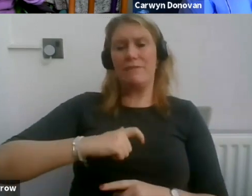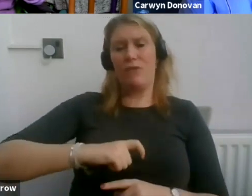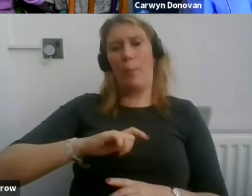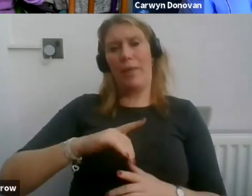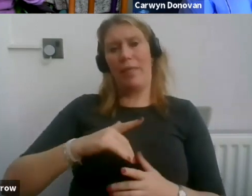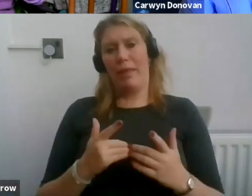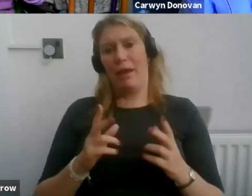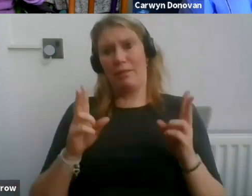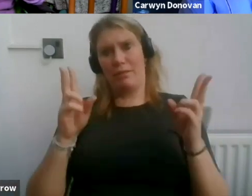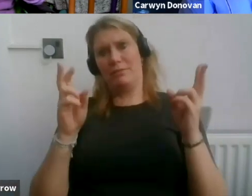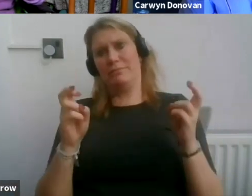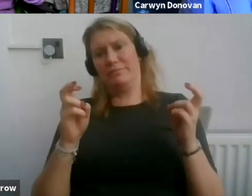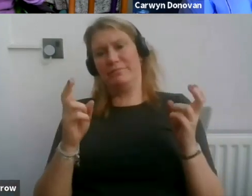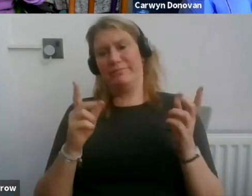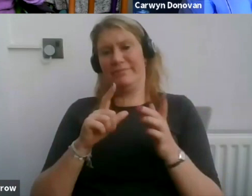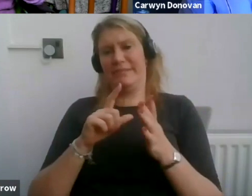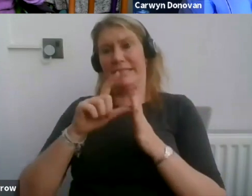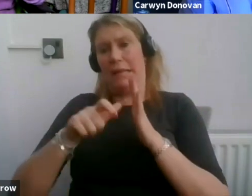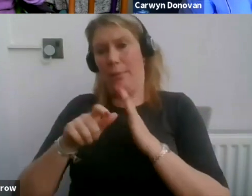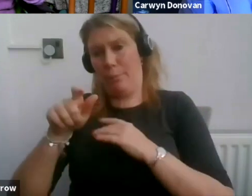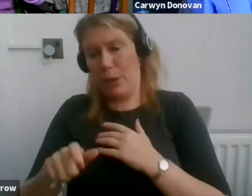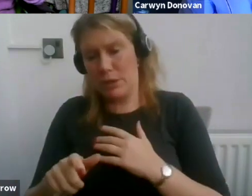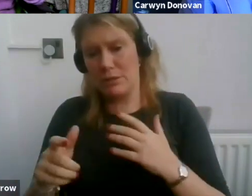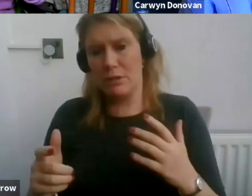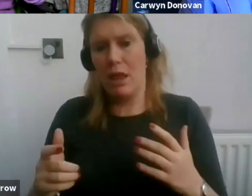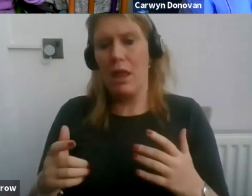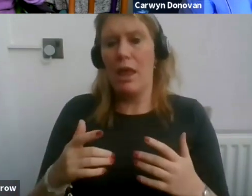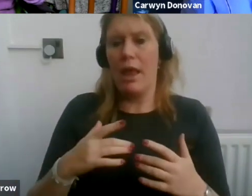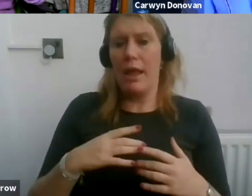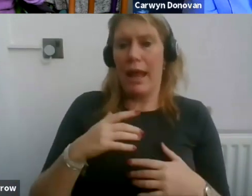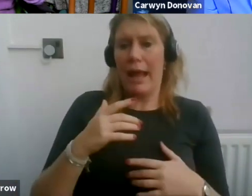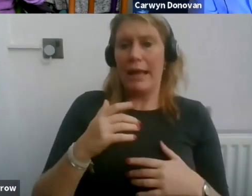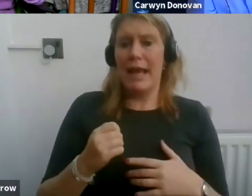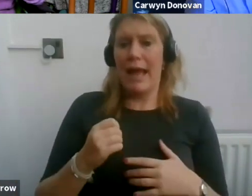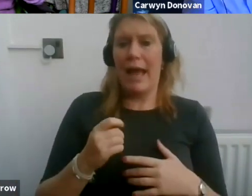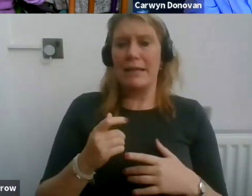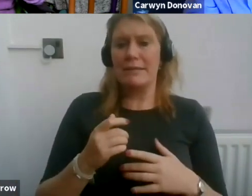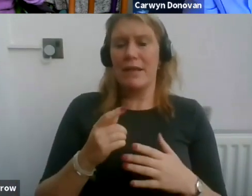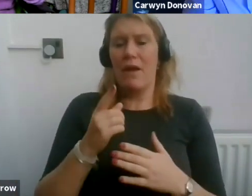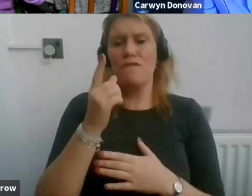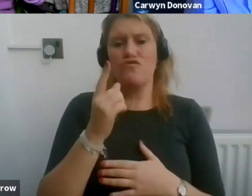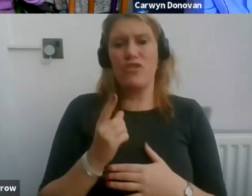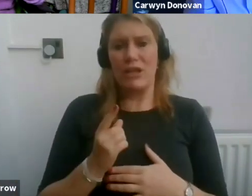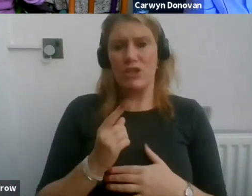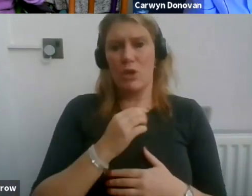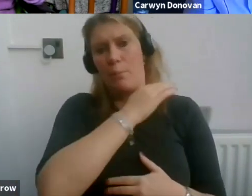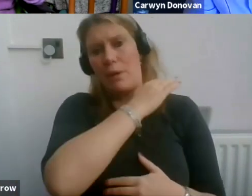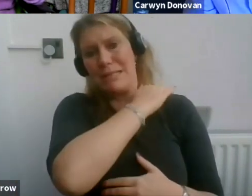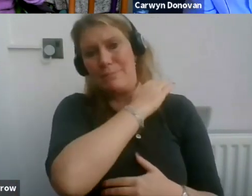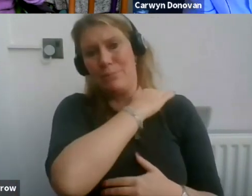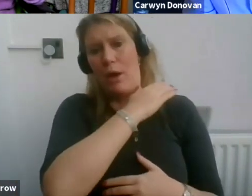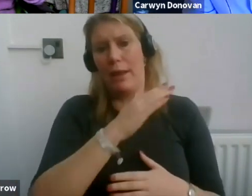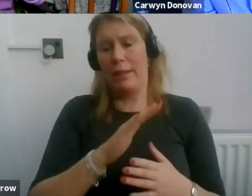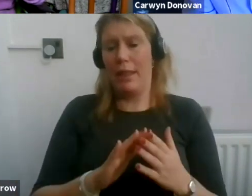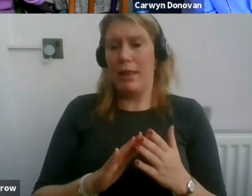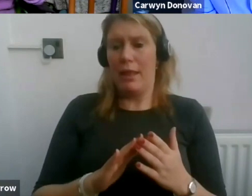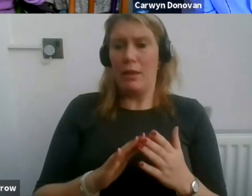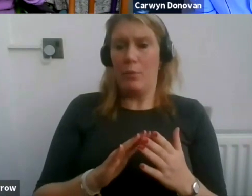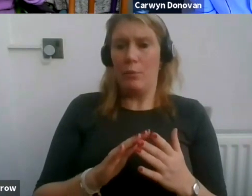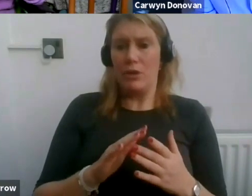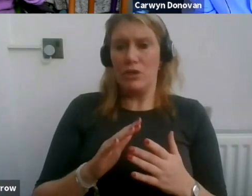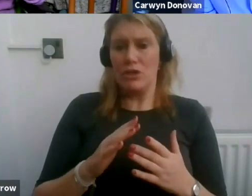fracture which of course, you know, had left me permanently with kind of much more severe mobility impairments.